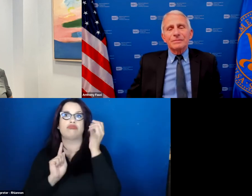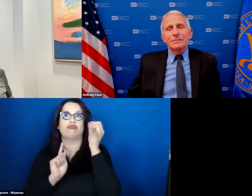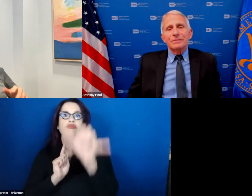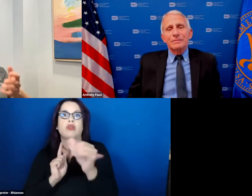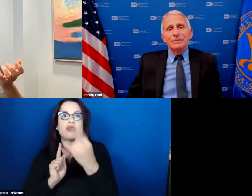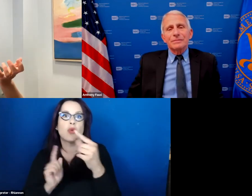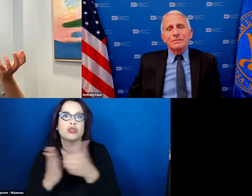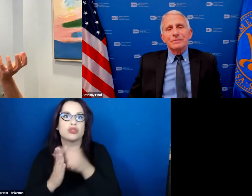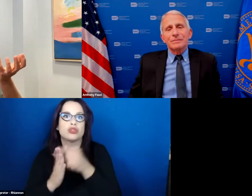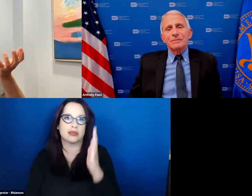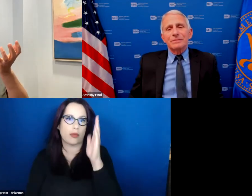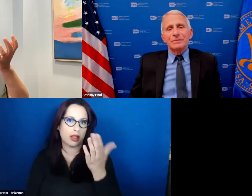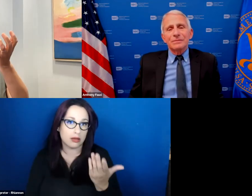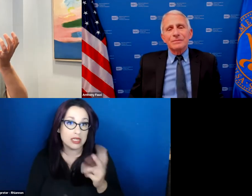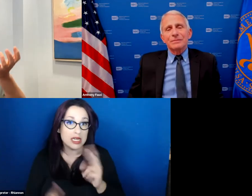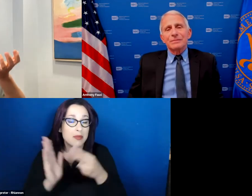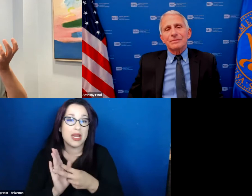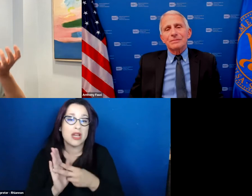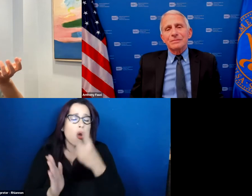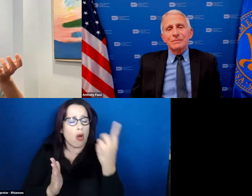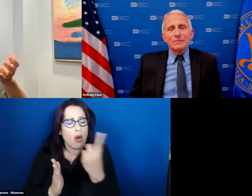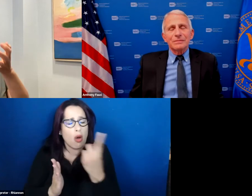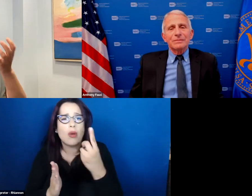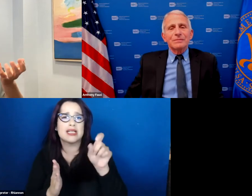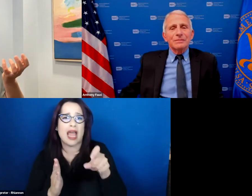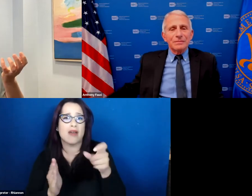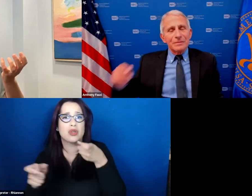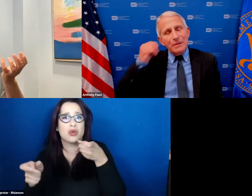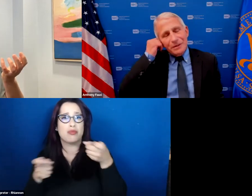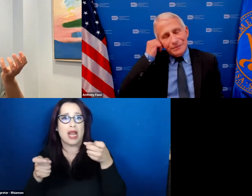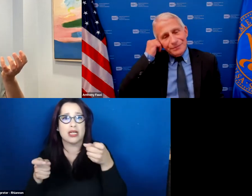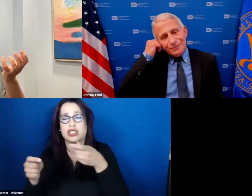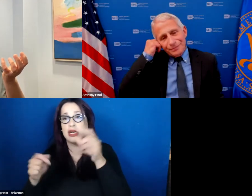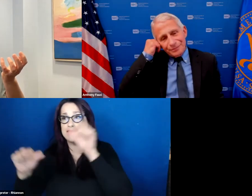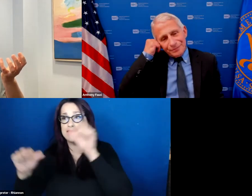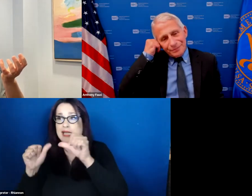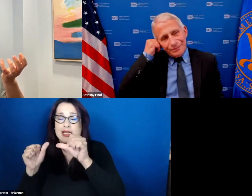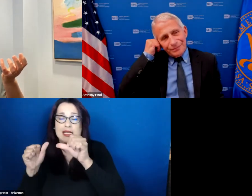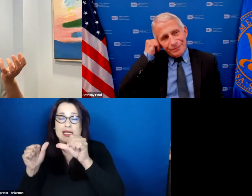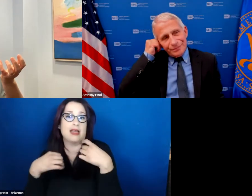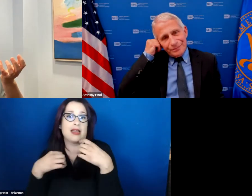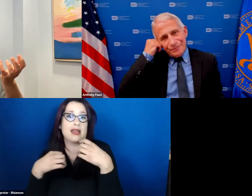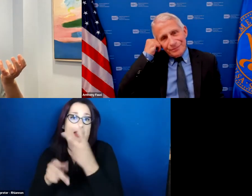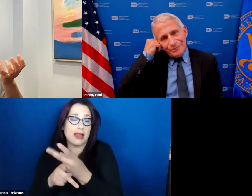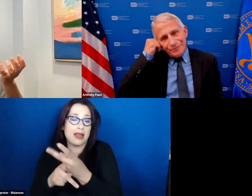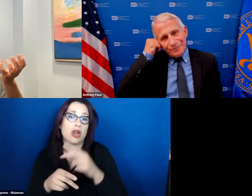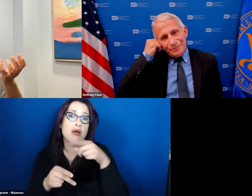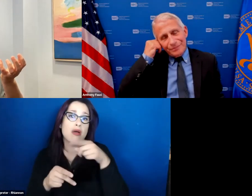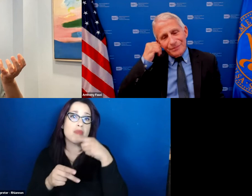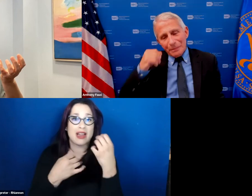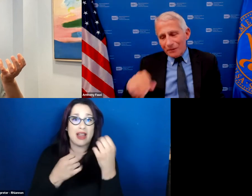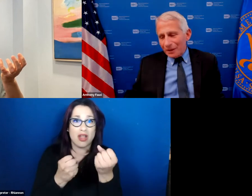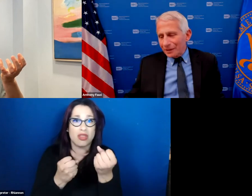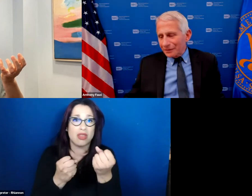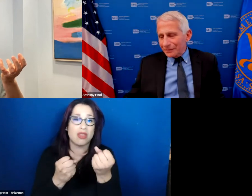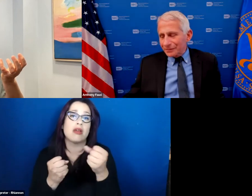to always be needing to manage the science and the healthcare and the public health in the midst of this intensity